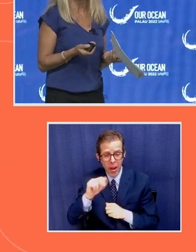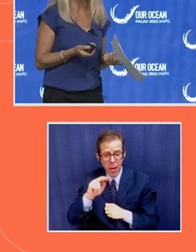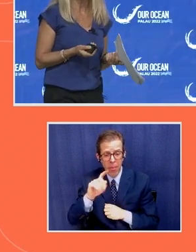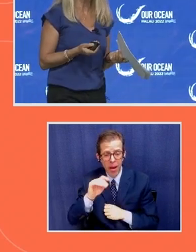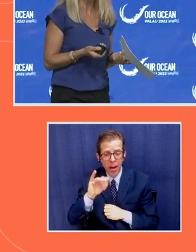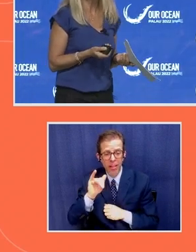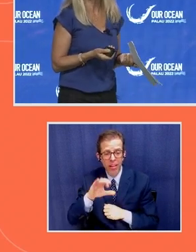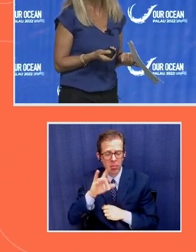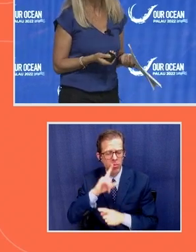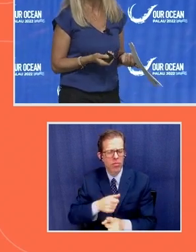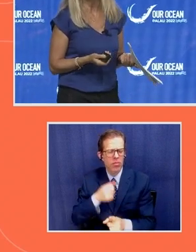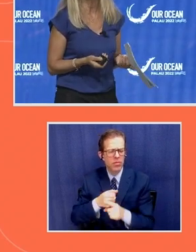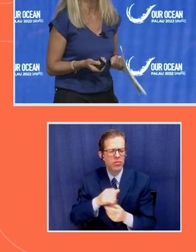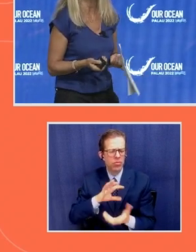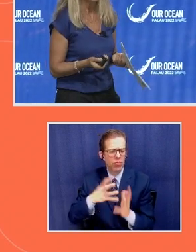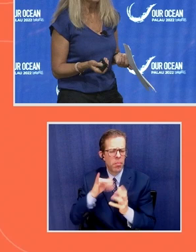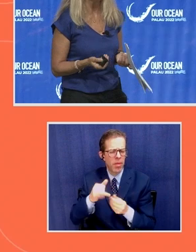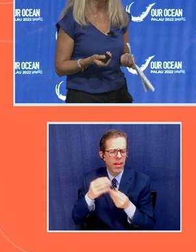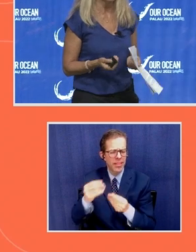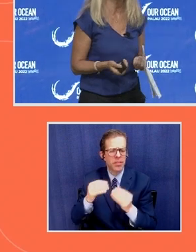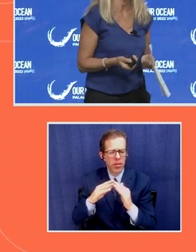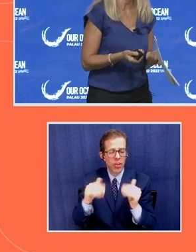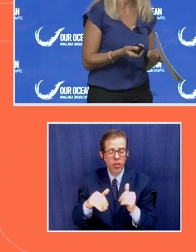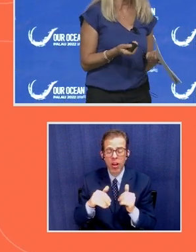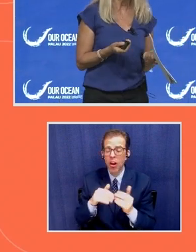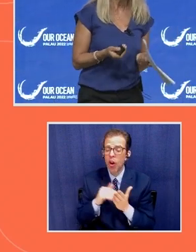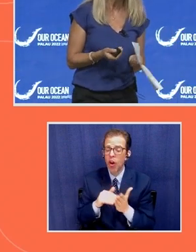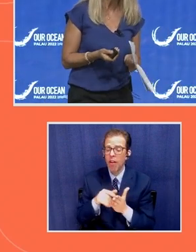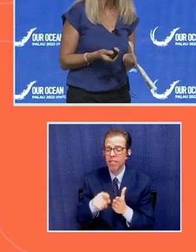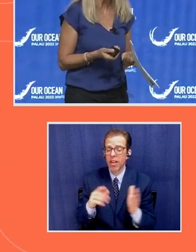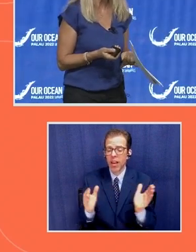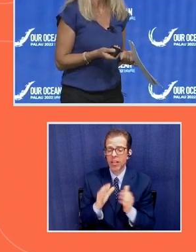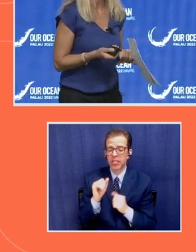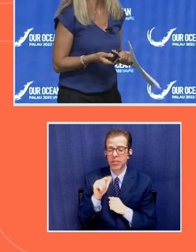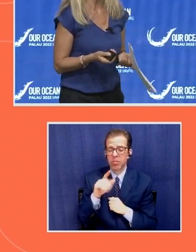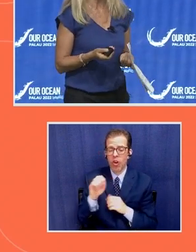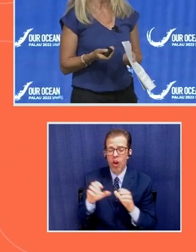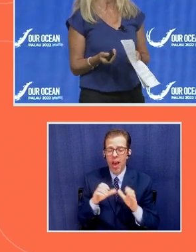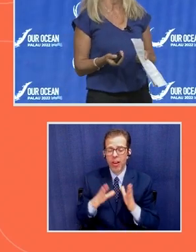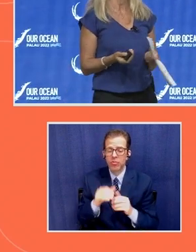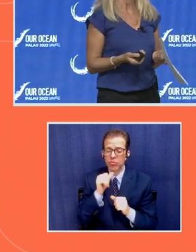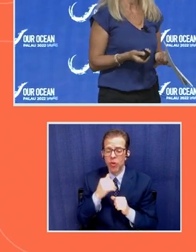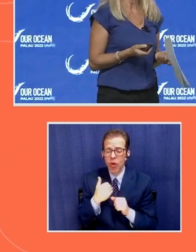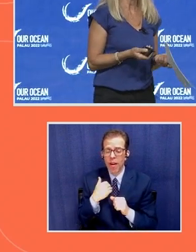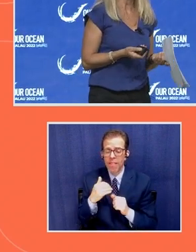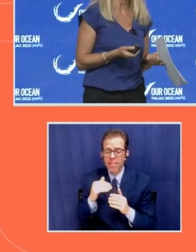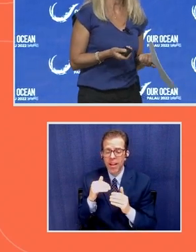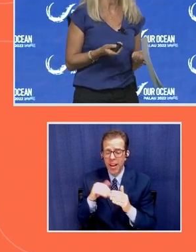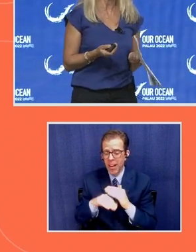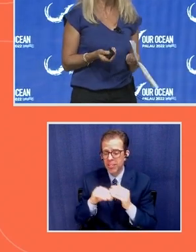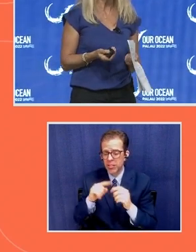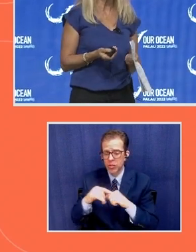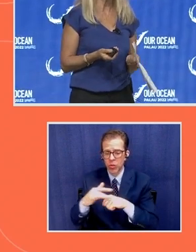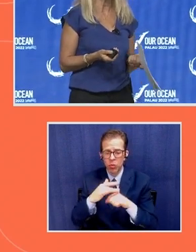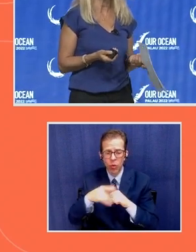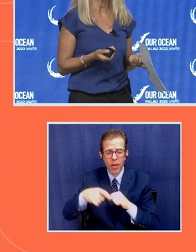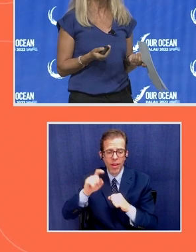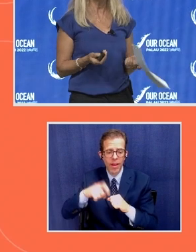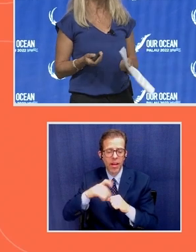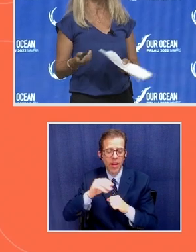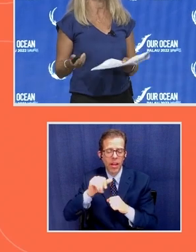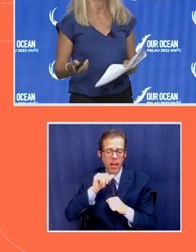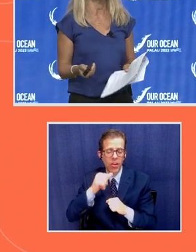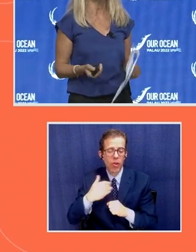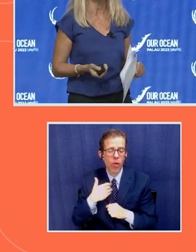small scale actors don't have access to the resources that are needed, and don't have a voice